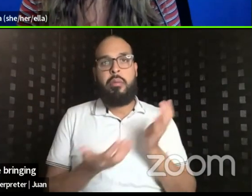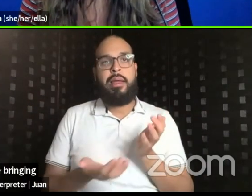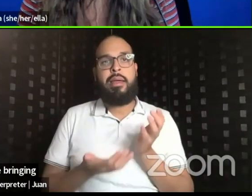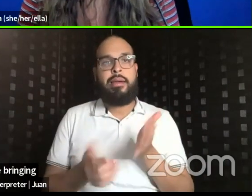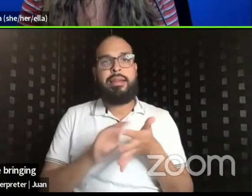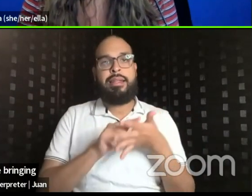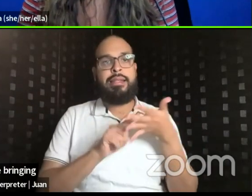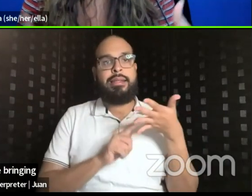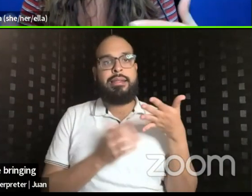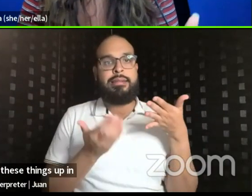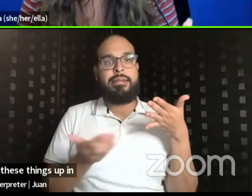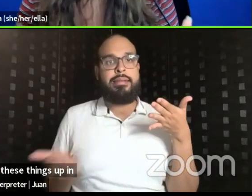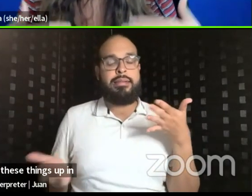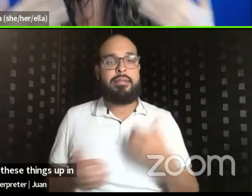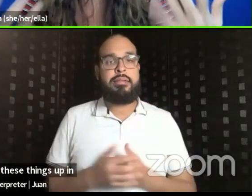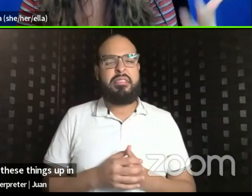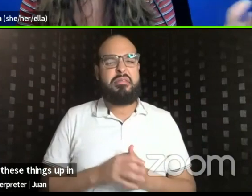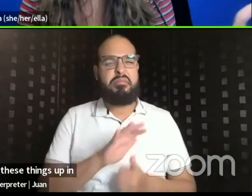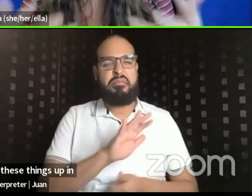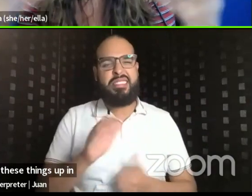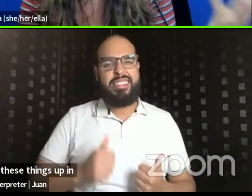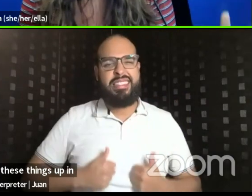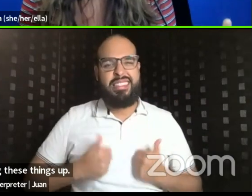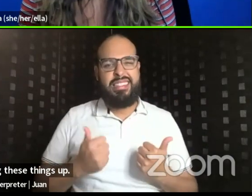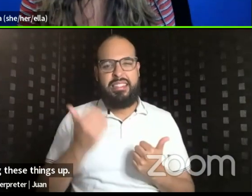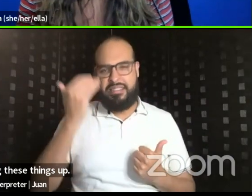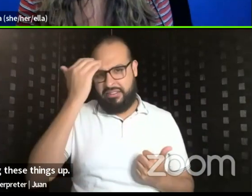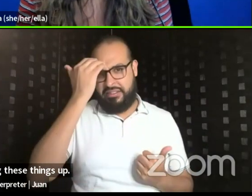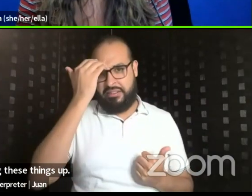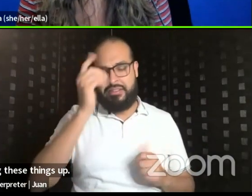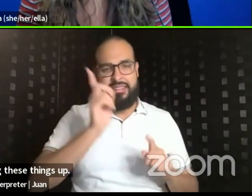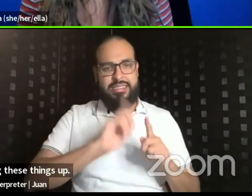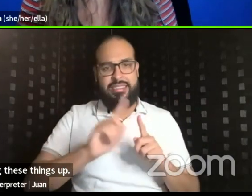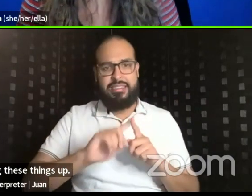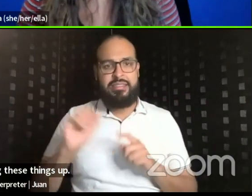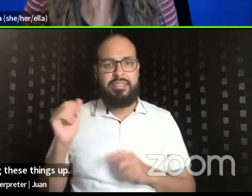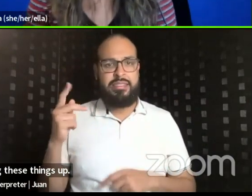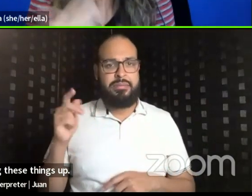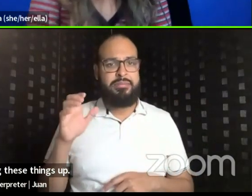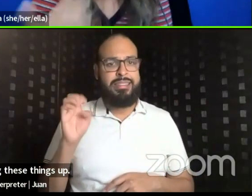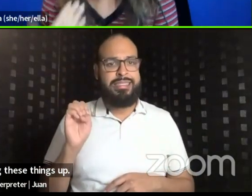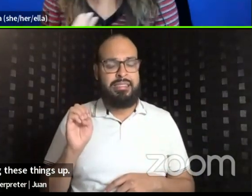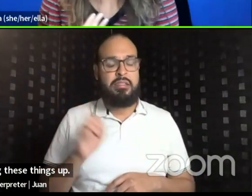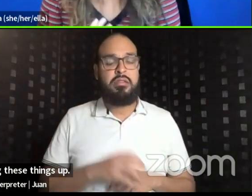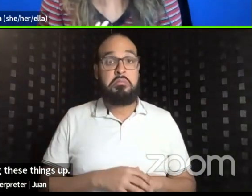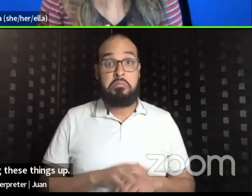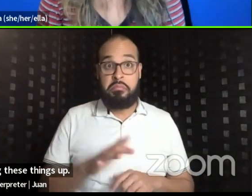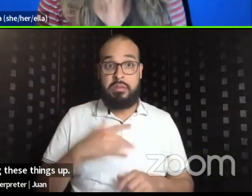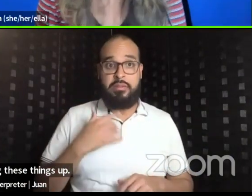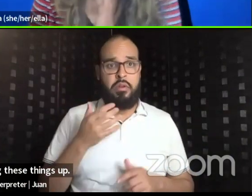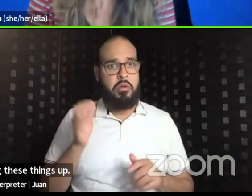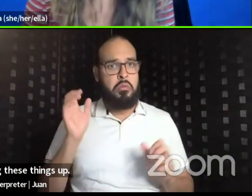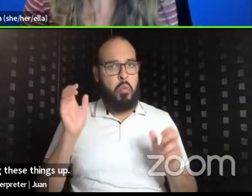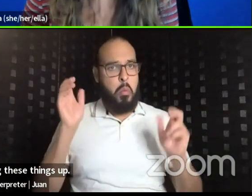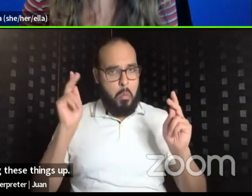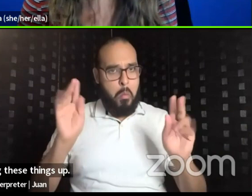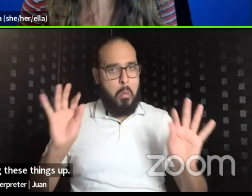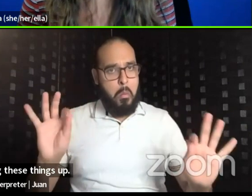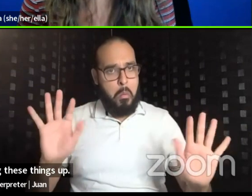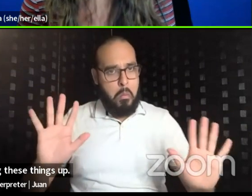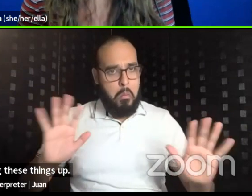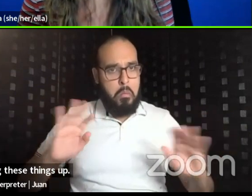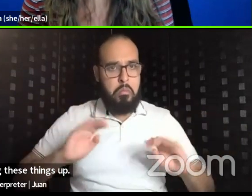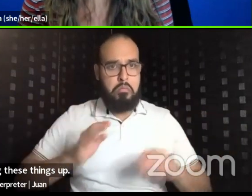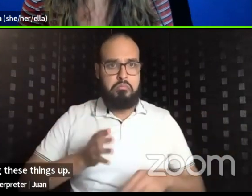up, um, in their life and then, you know, in, in, in different spaces. So I feel okay, right. To be able to